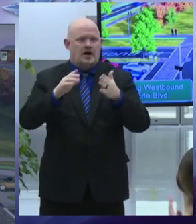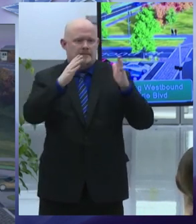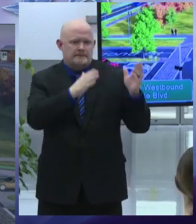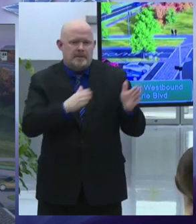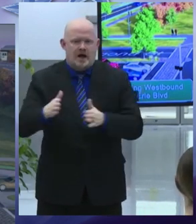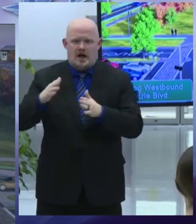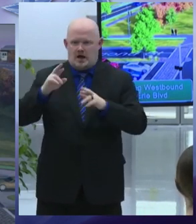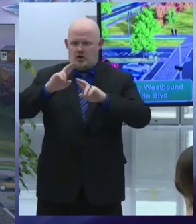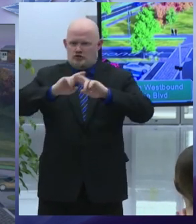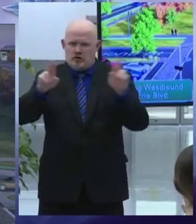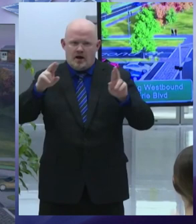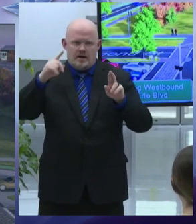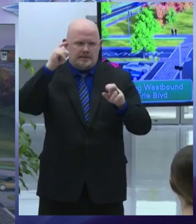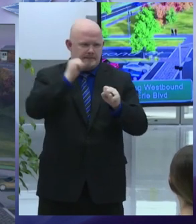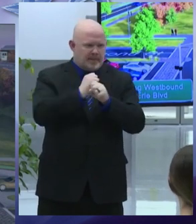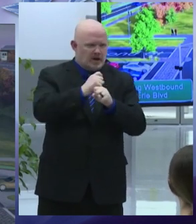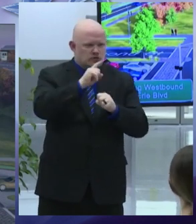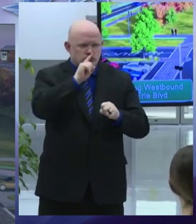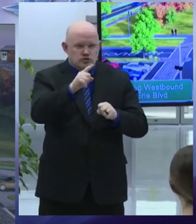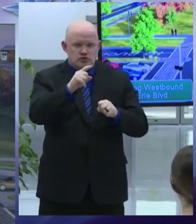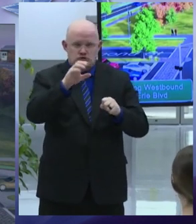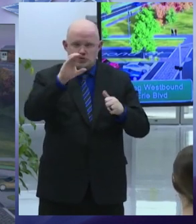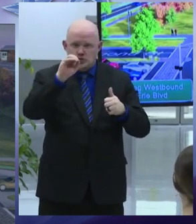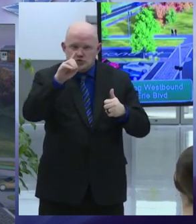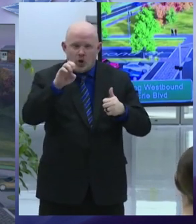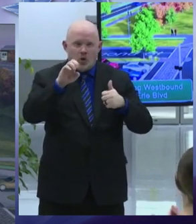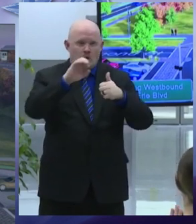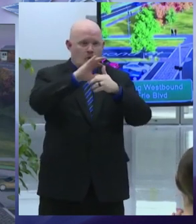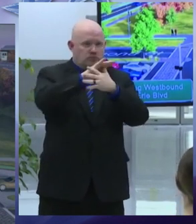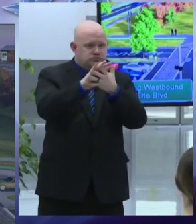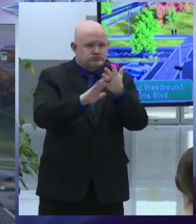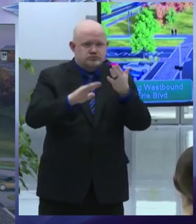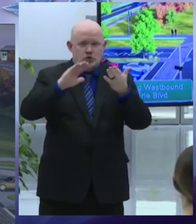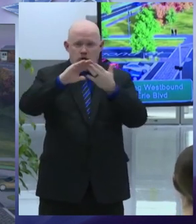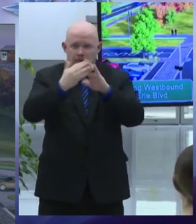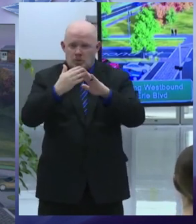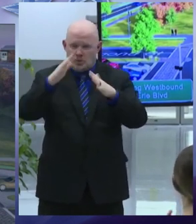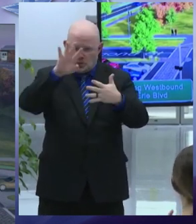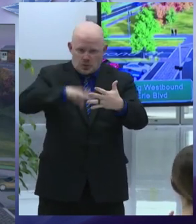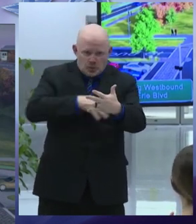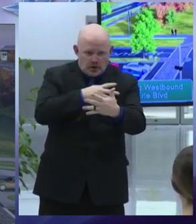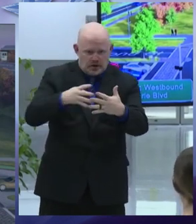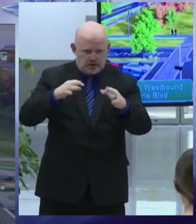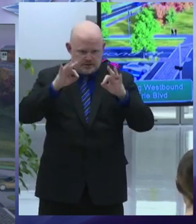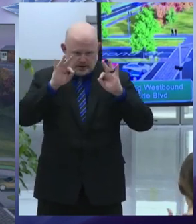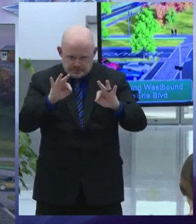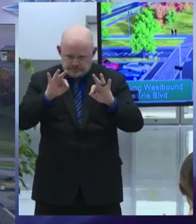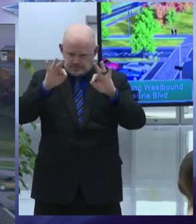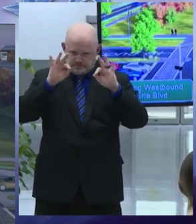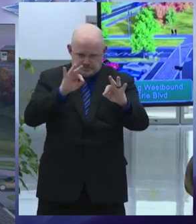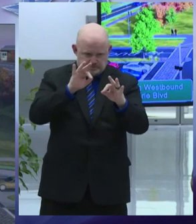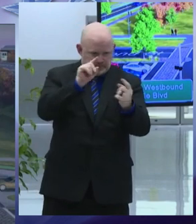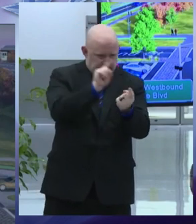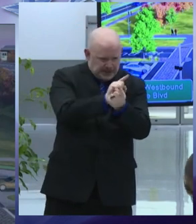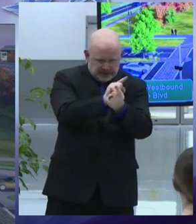pedestrian and cycling improvements and review traffic plans along the full length of the community grid throughout the city